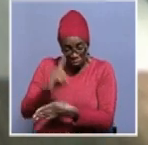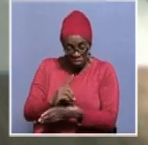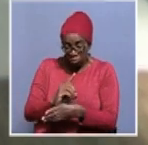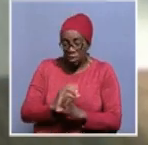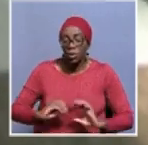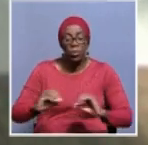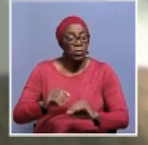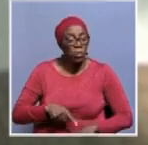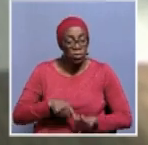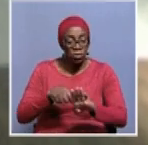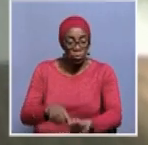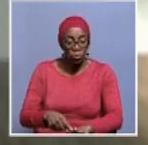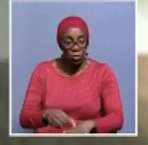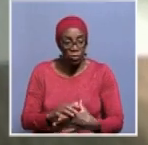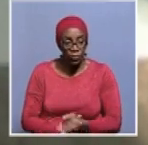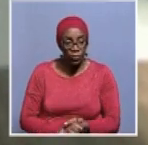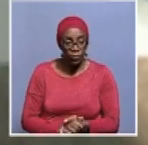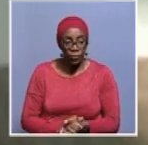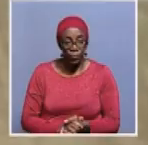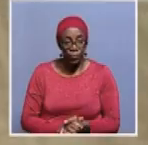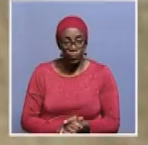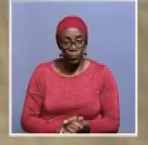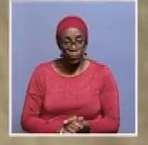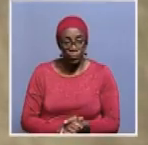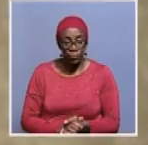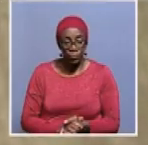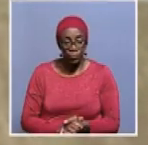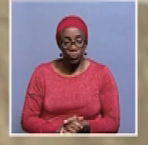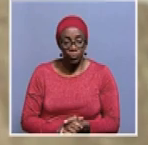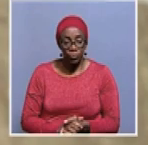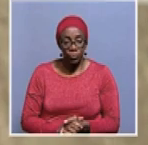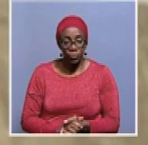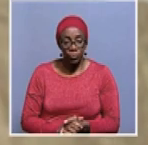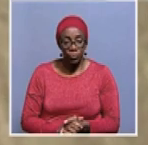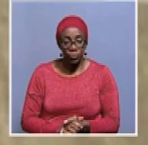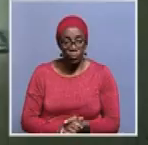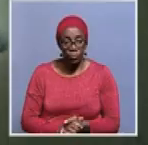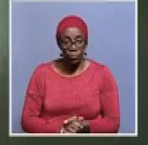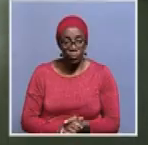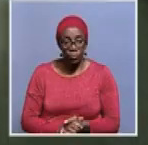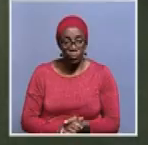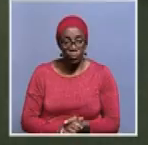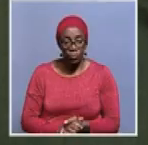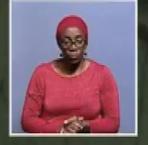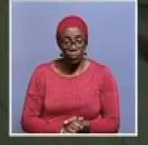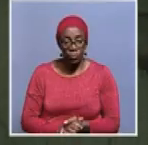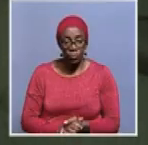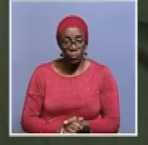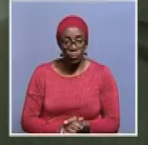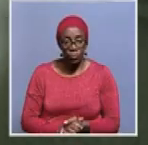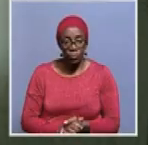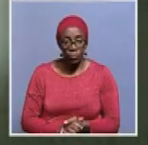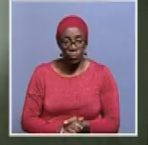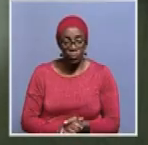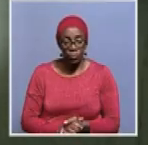that's that's point of collection i wanted to put on uh on uh on to the media as far